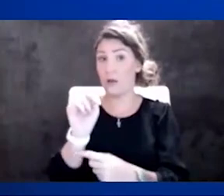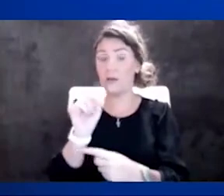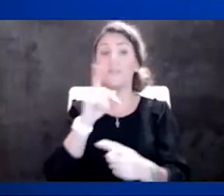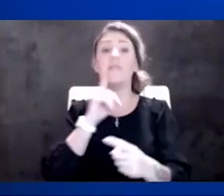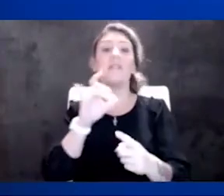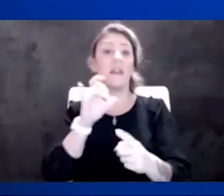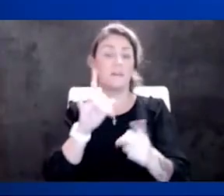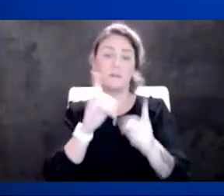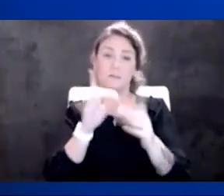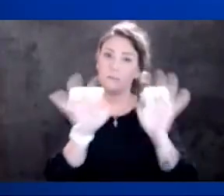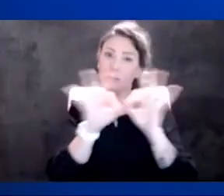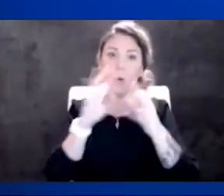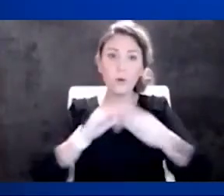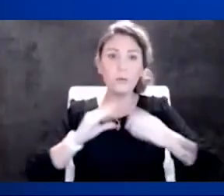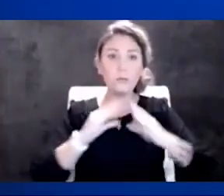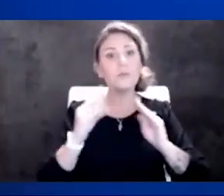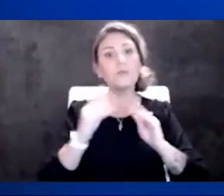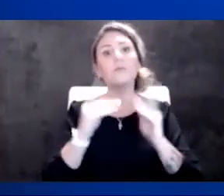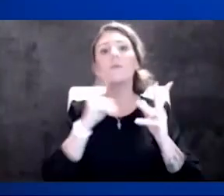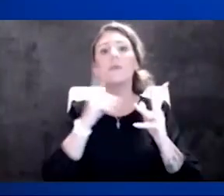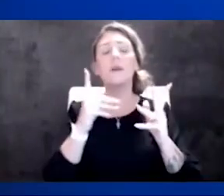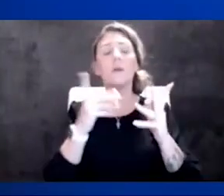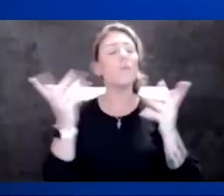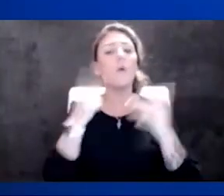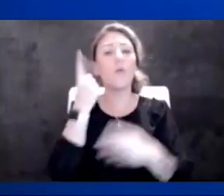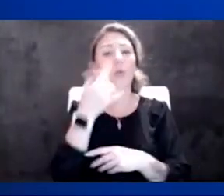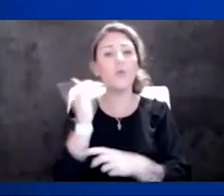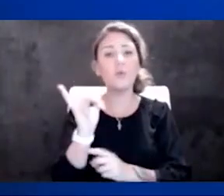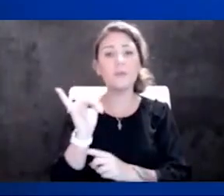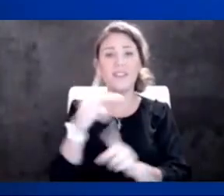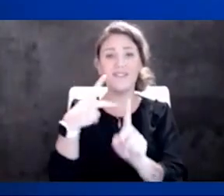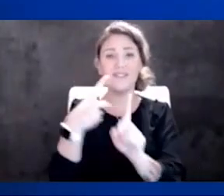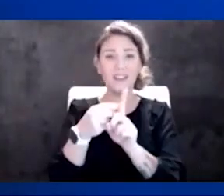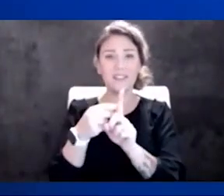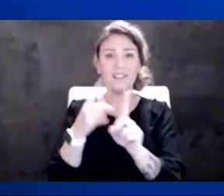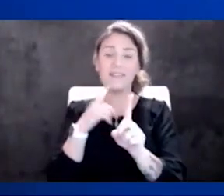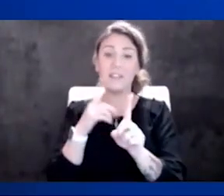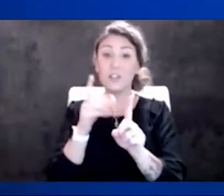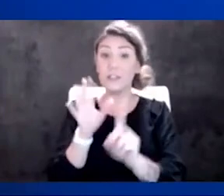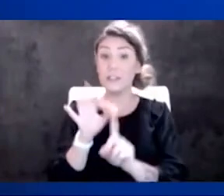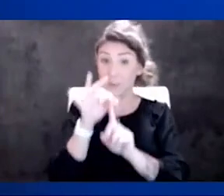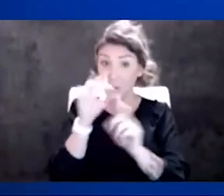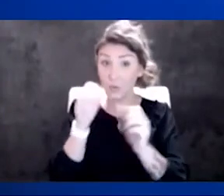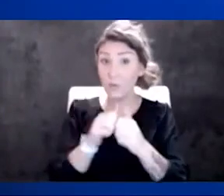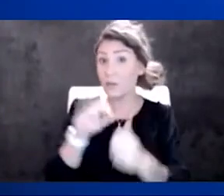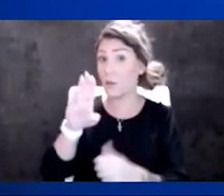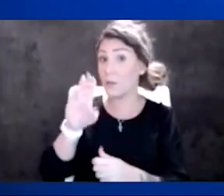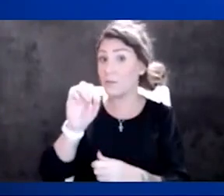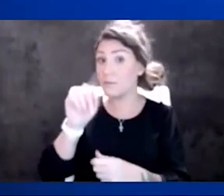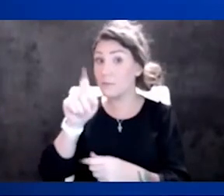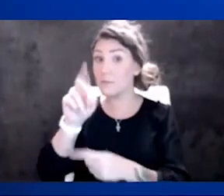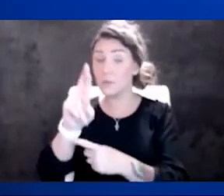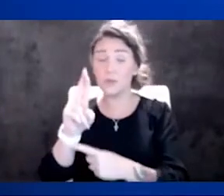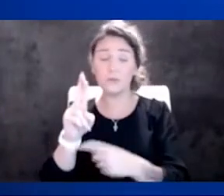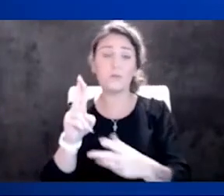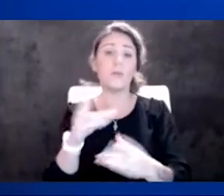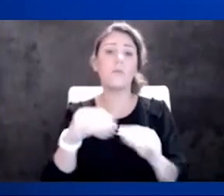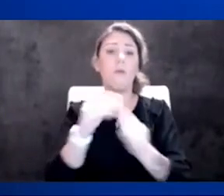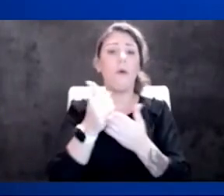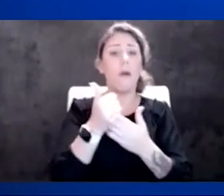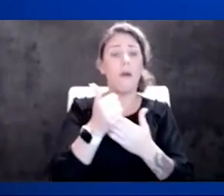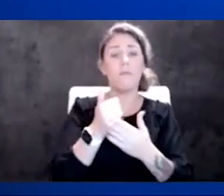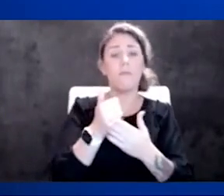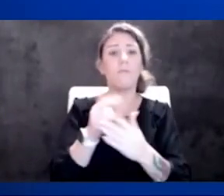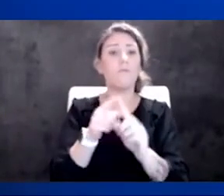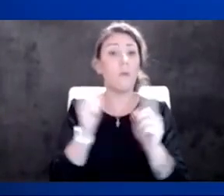of all, an emerging story appears to be that vaccination, especially with a booster, may be more helpful, especially against hospitalization and